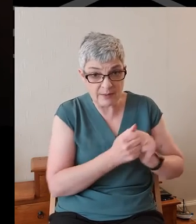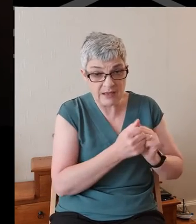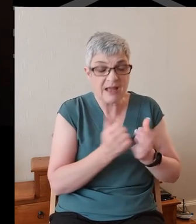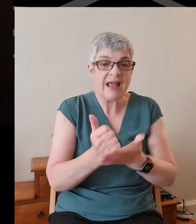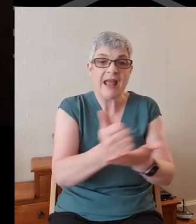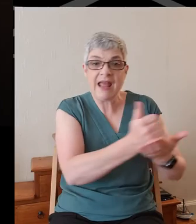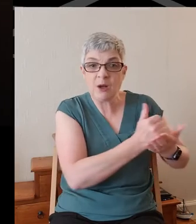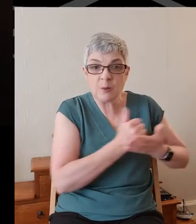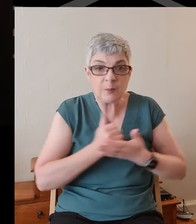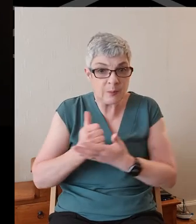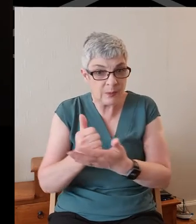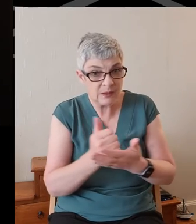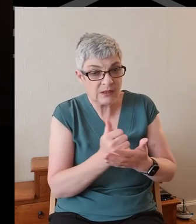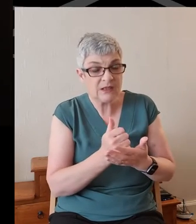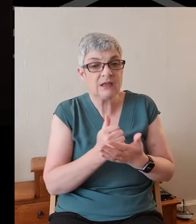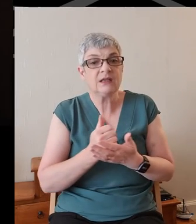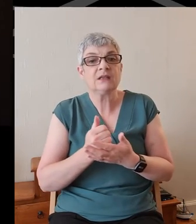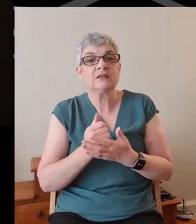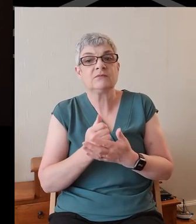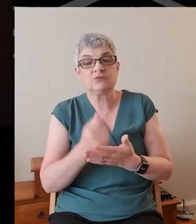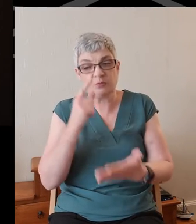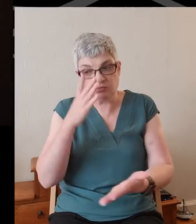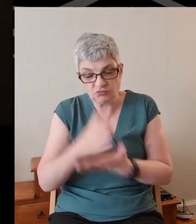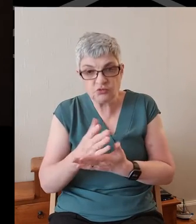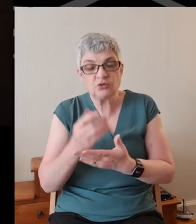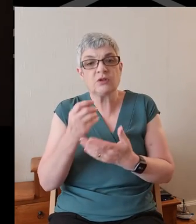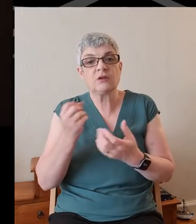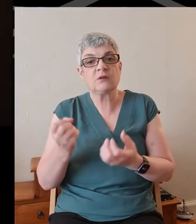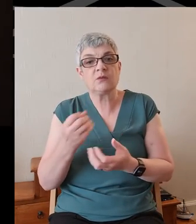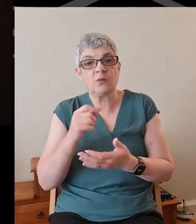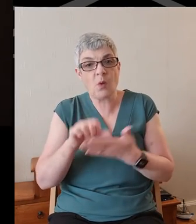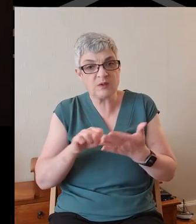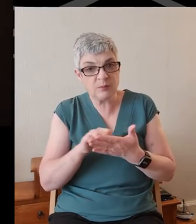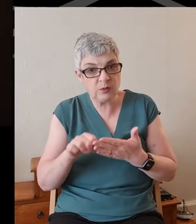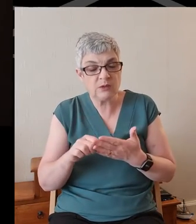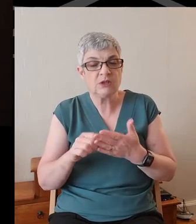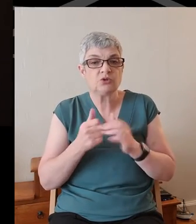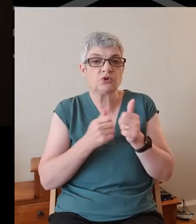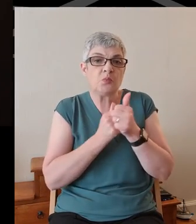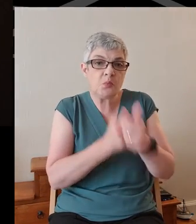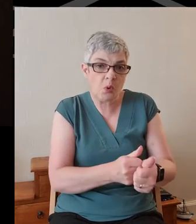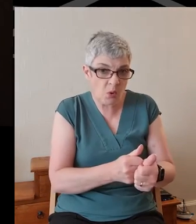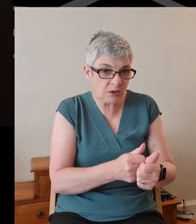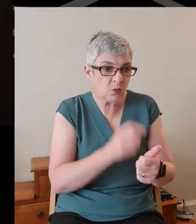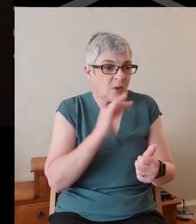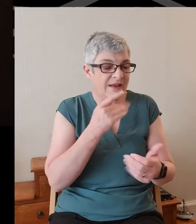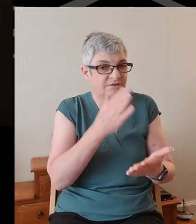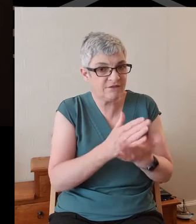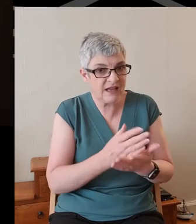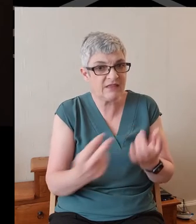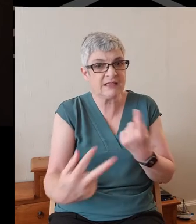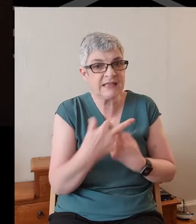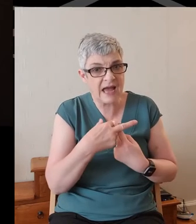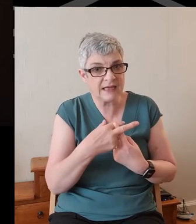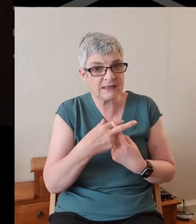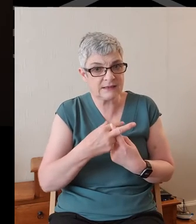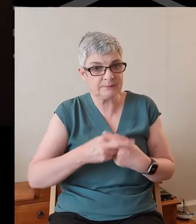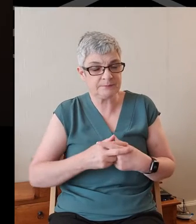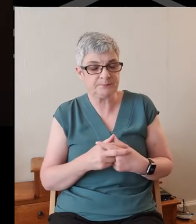truly for the gospel, help one another to remain faithful, support one another when faith is under attack, and so on.